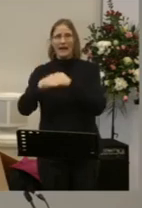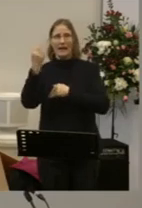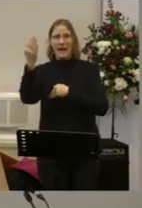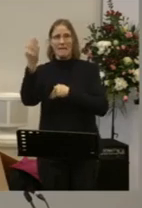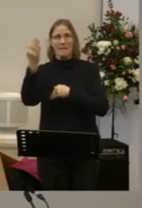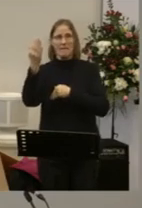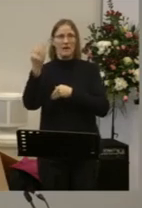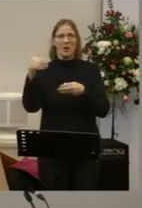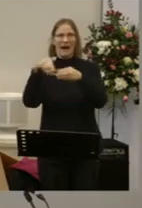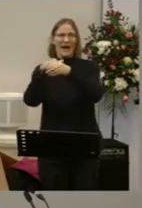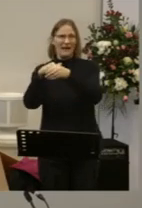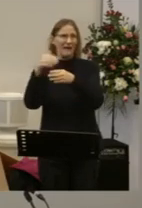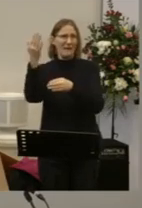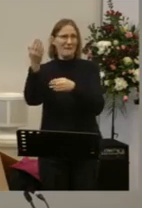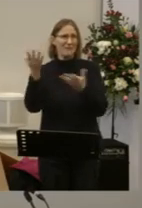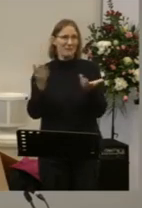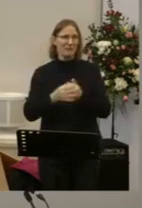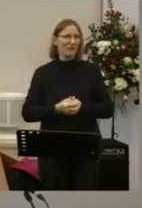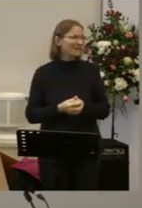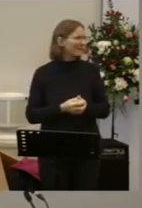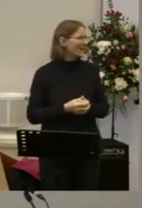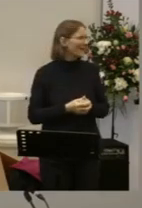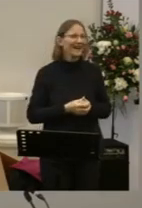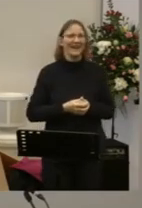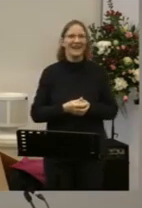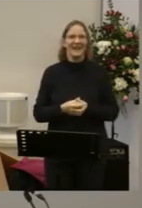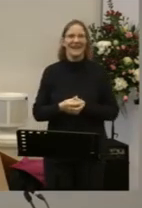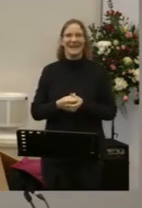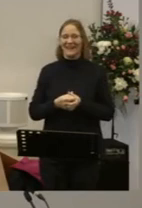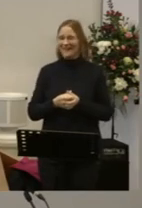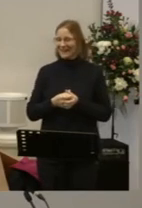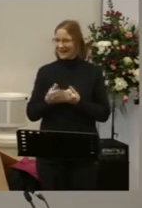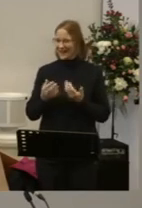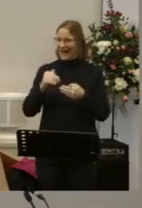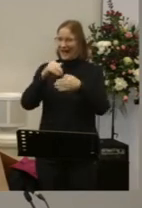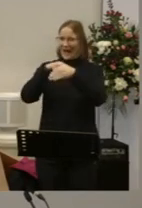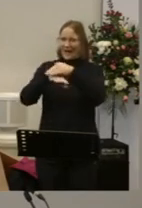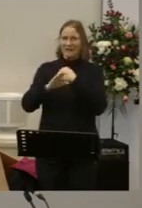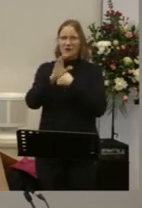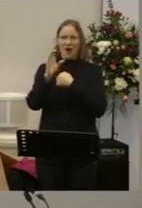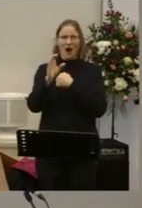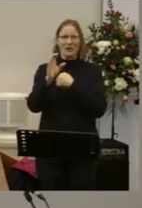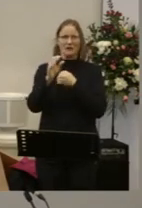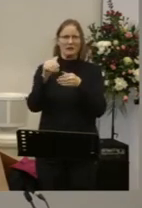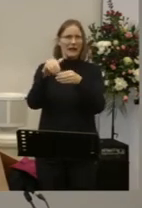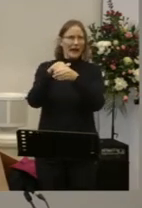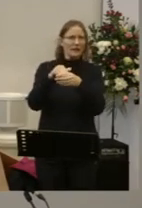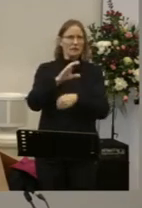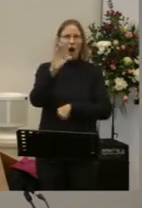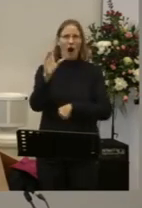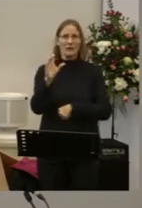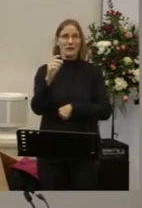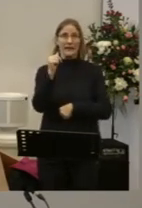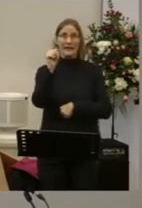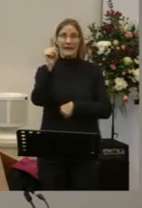In him In Christ He Is